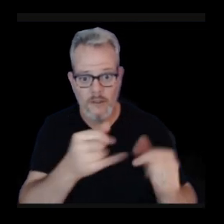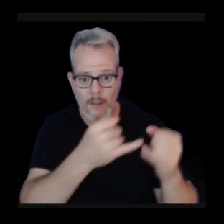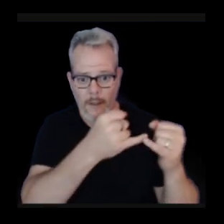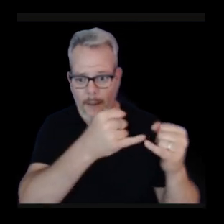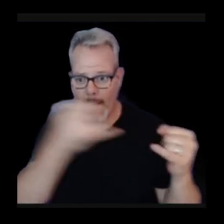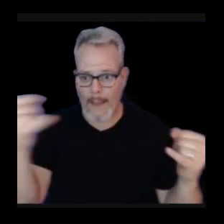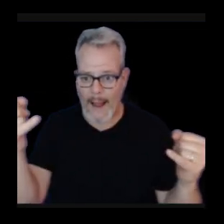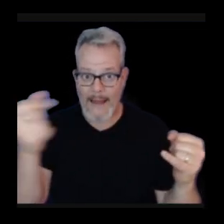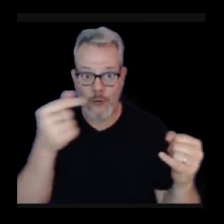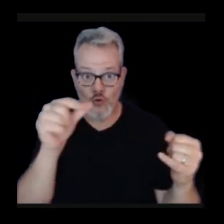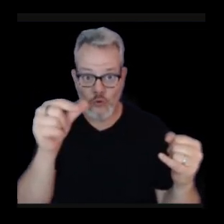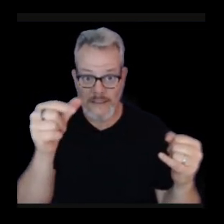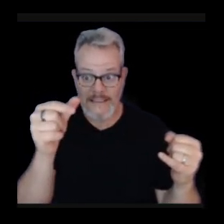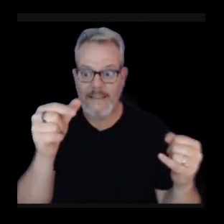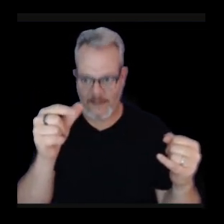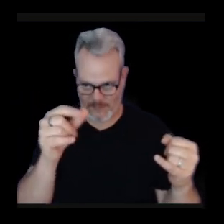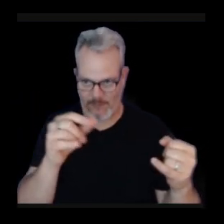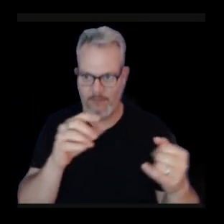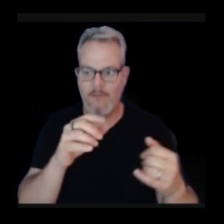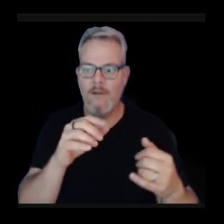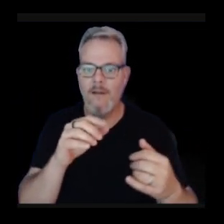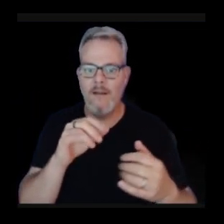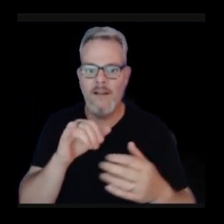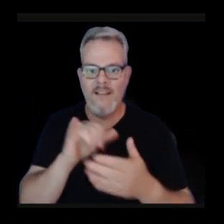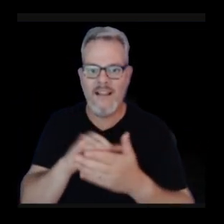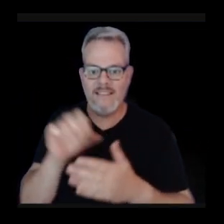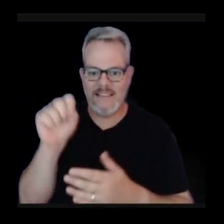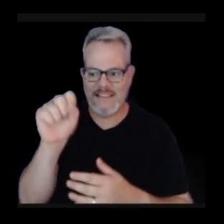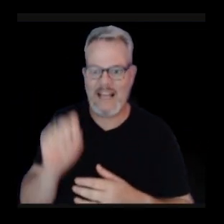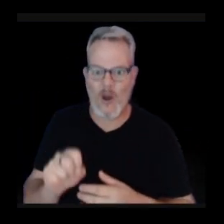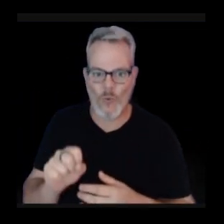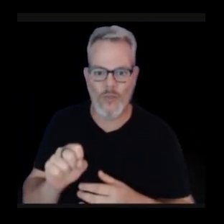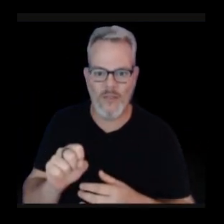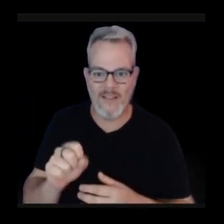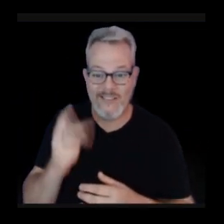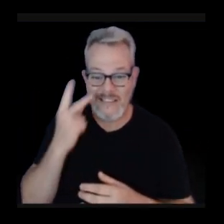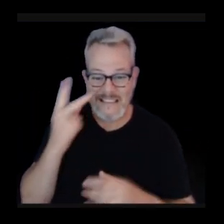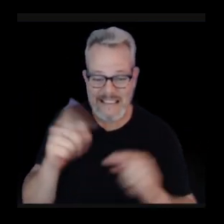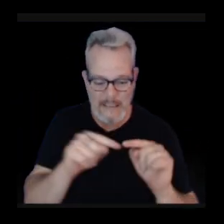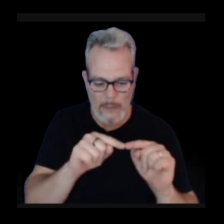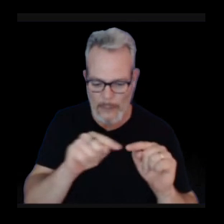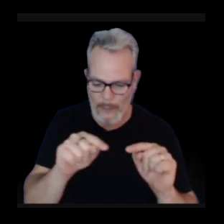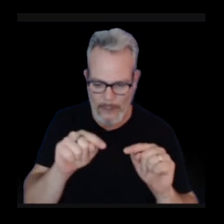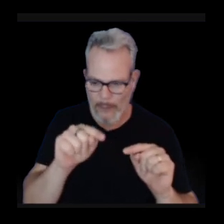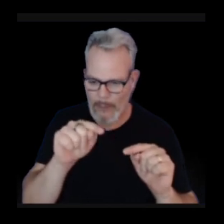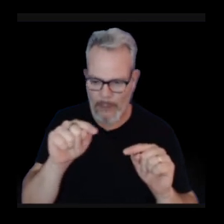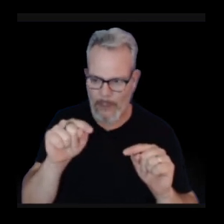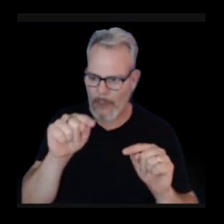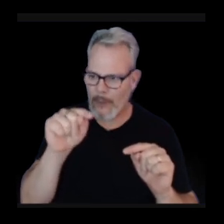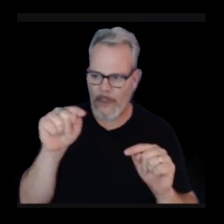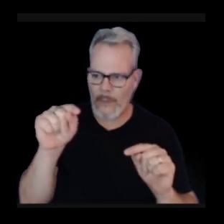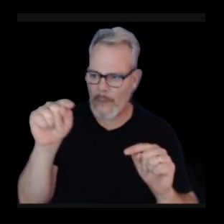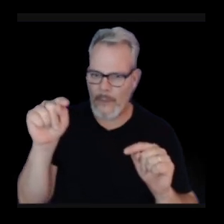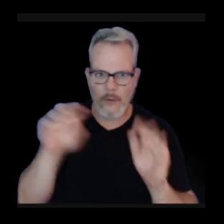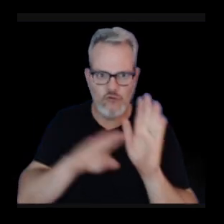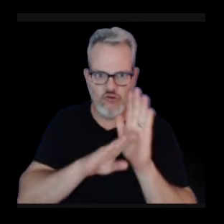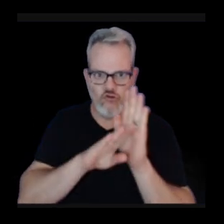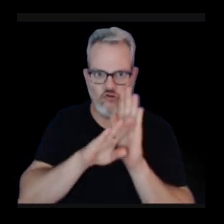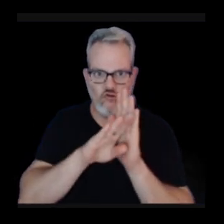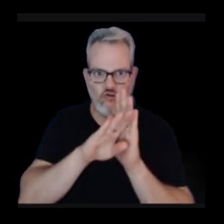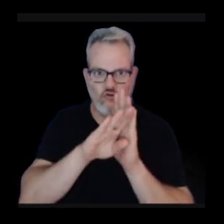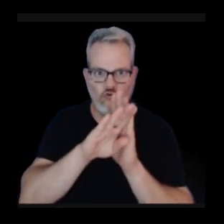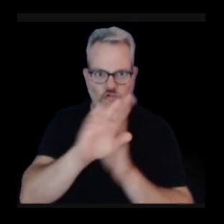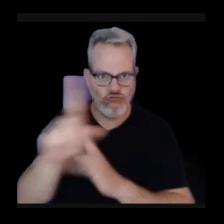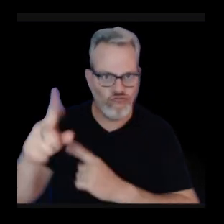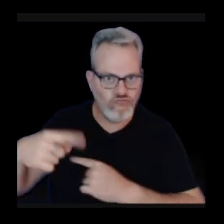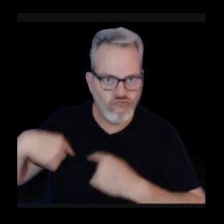south caldera component. And you can see here it's been rising steadily for all month. But that rate of